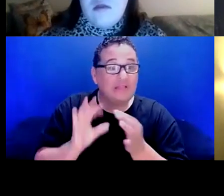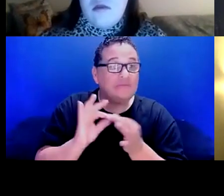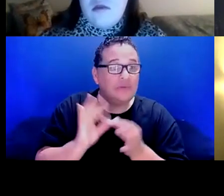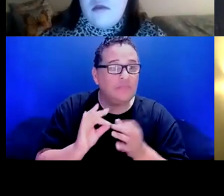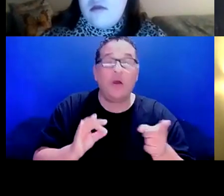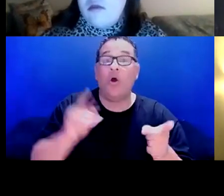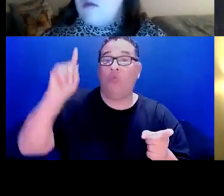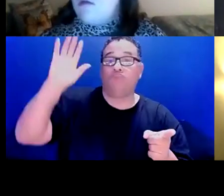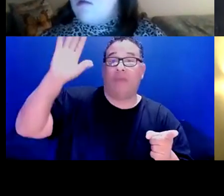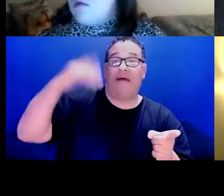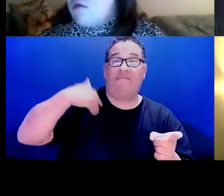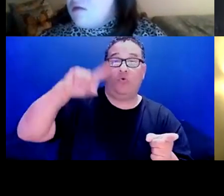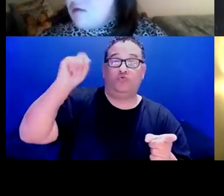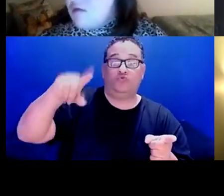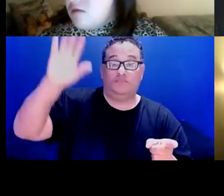question.